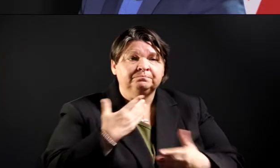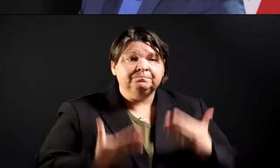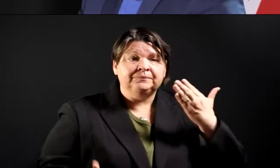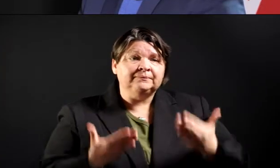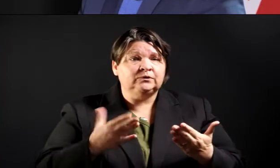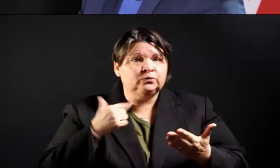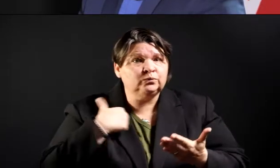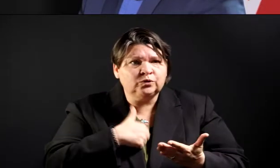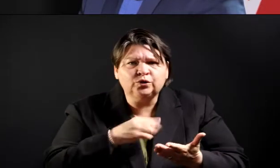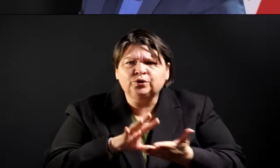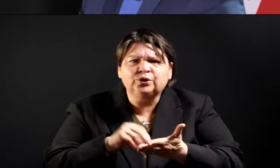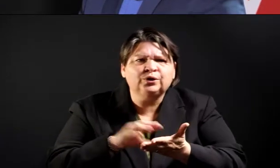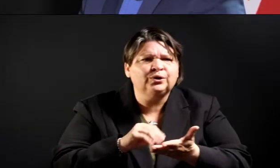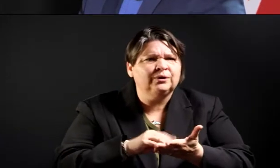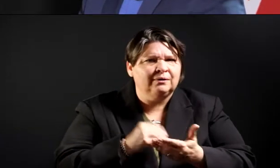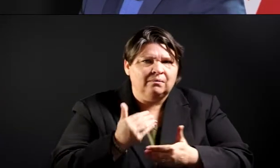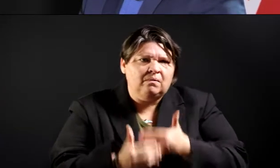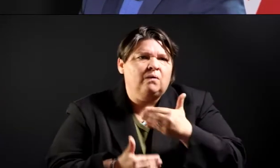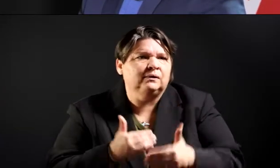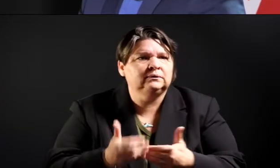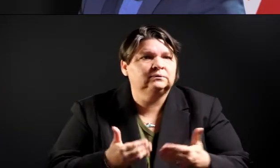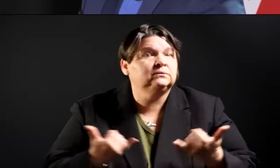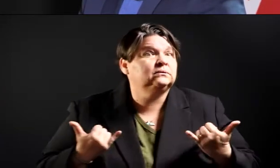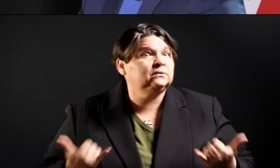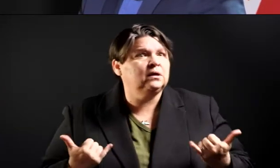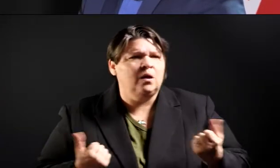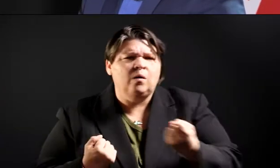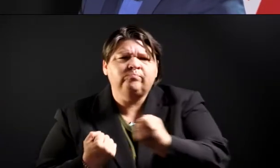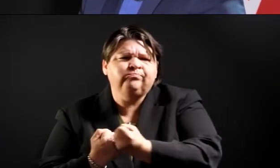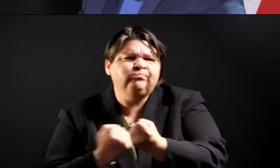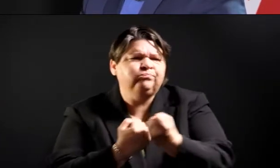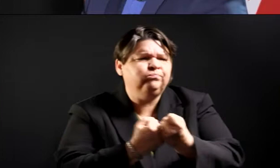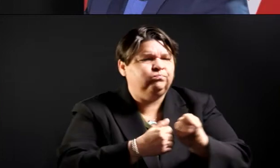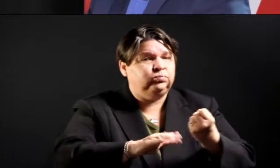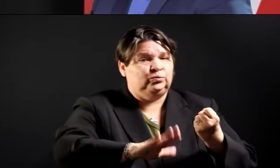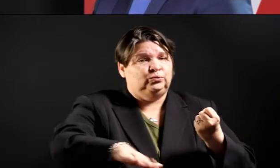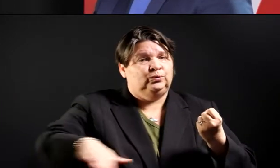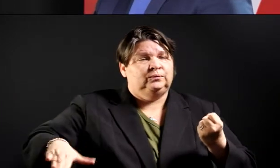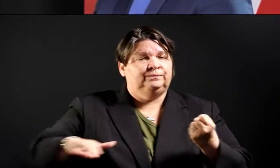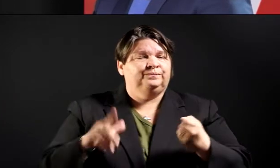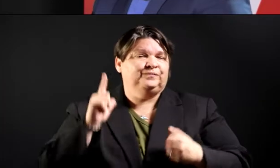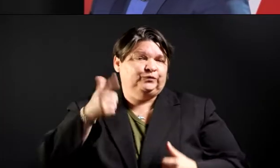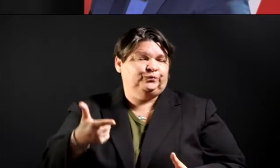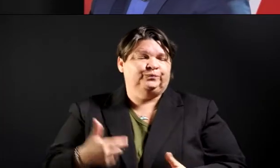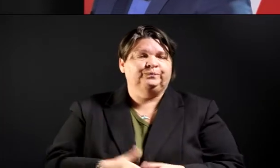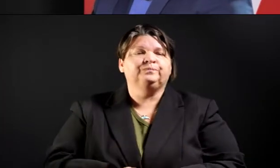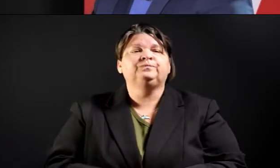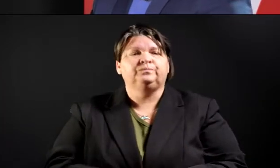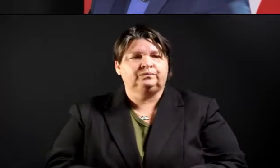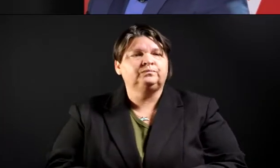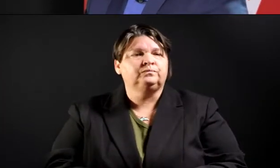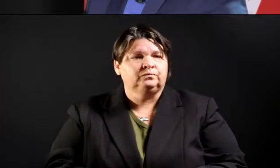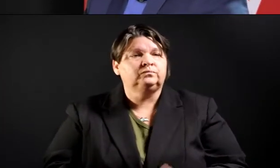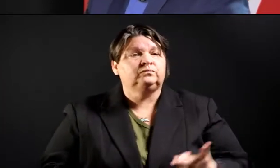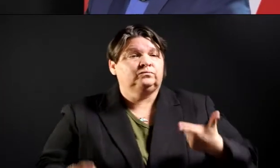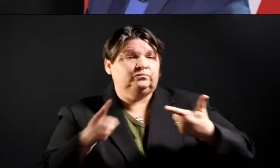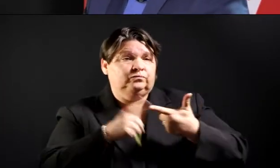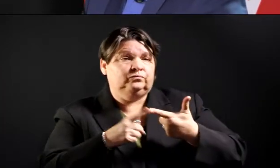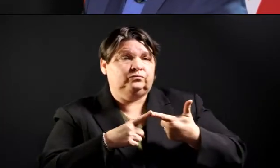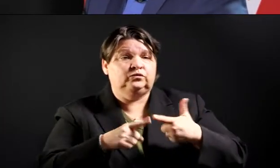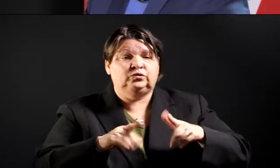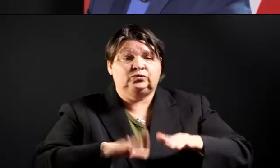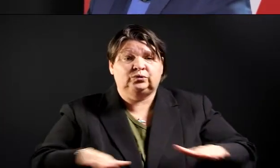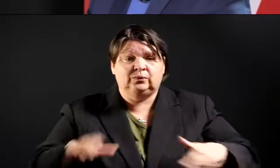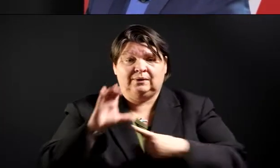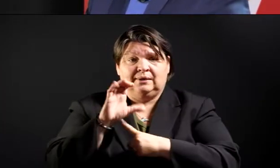equity here is going to be one of the things that comes out. So, another challenge has been child care. Yes. I know y'all are working hard on